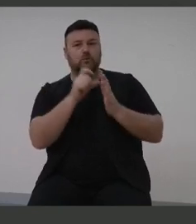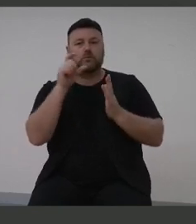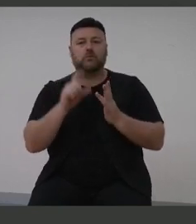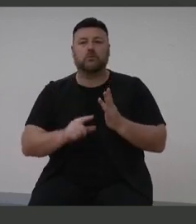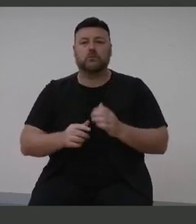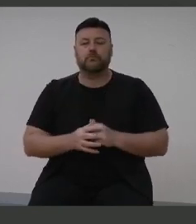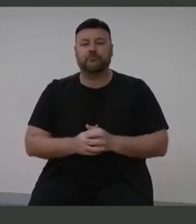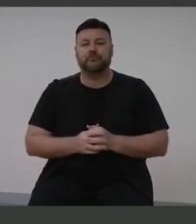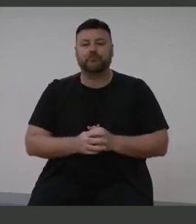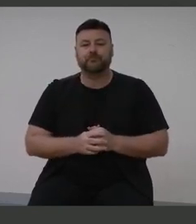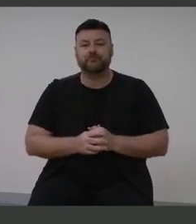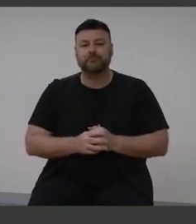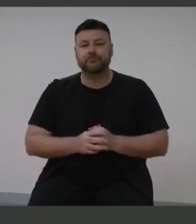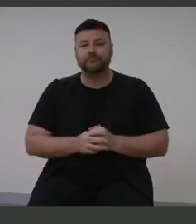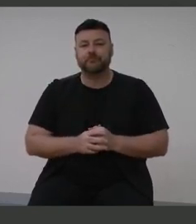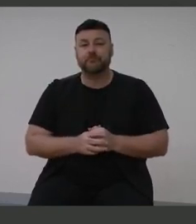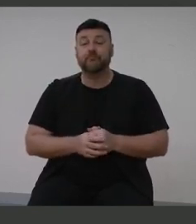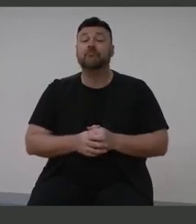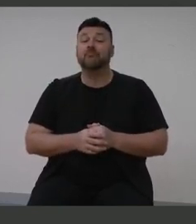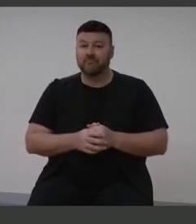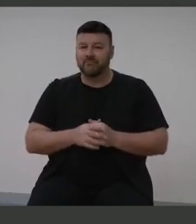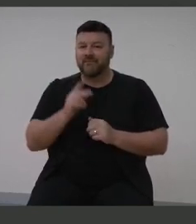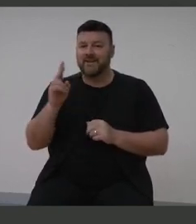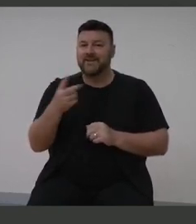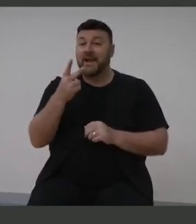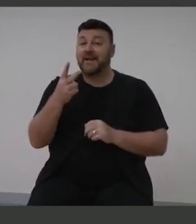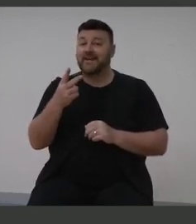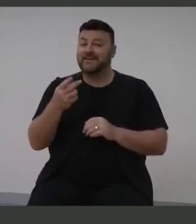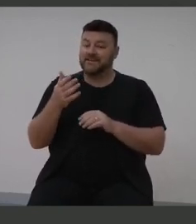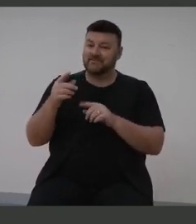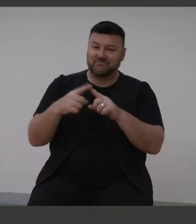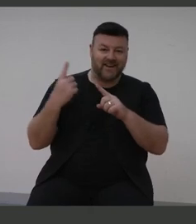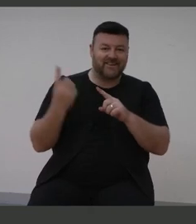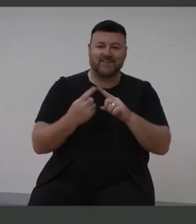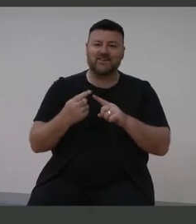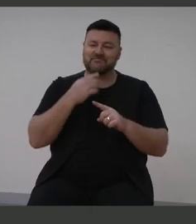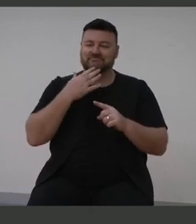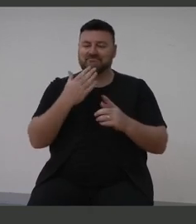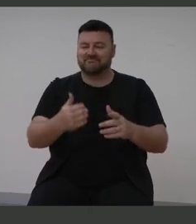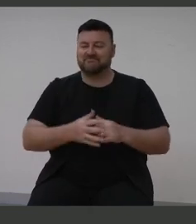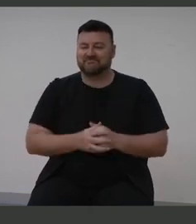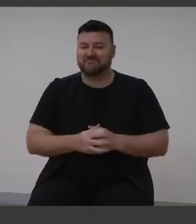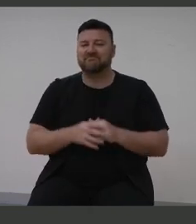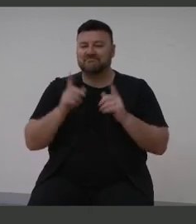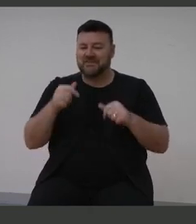onwards with the second innings. Thank you. APPLAUSE